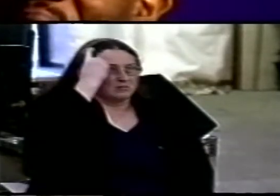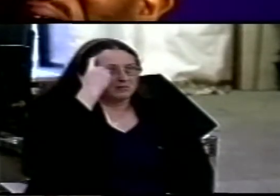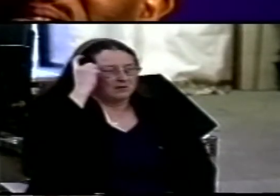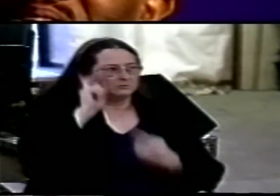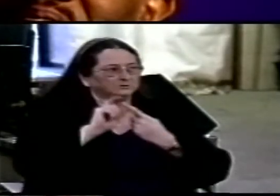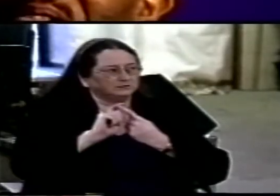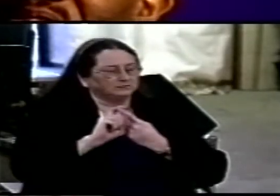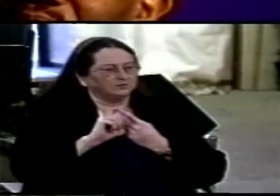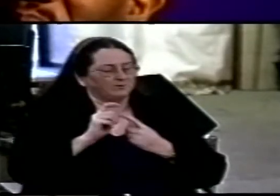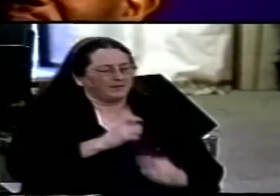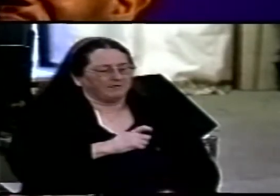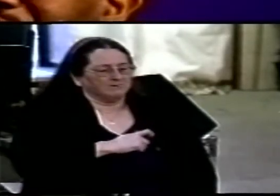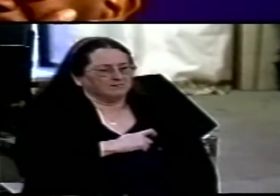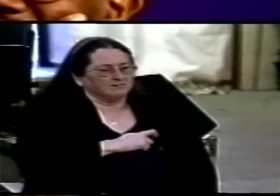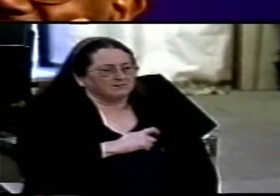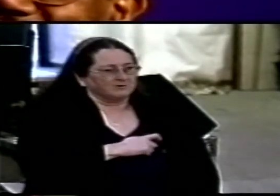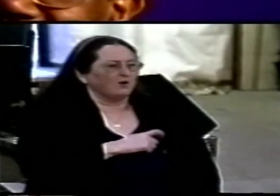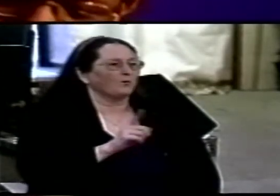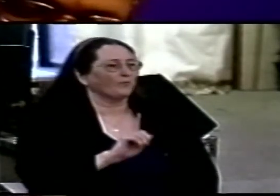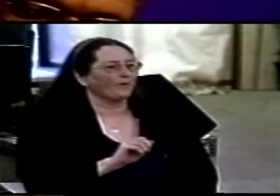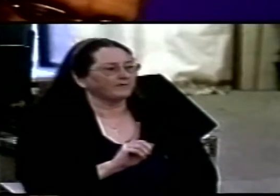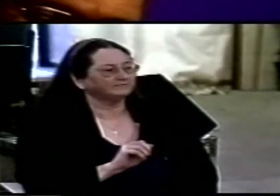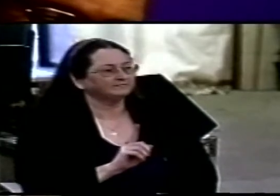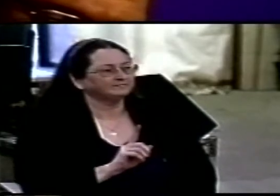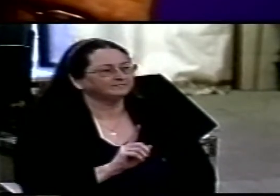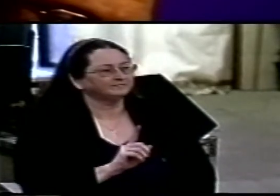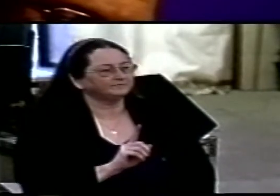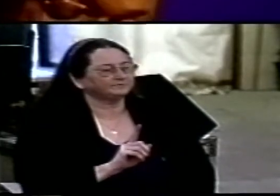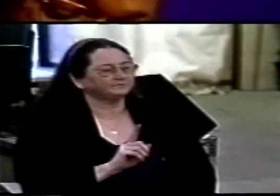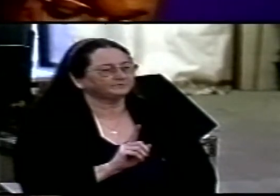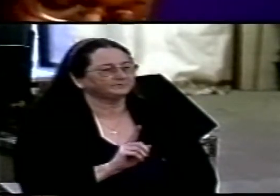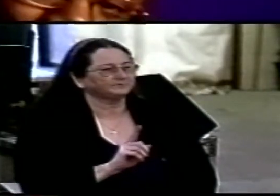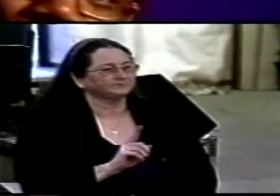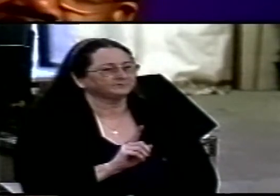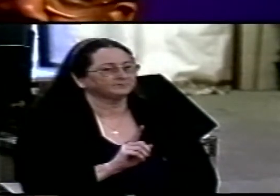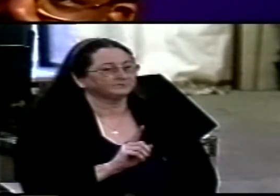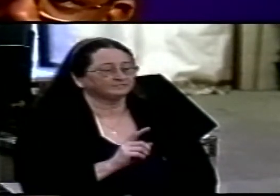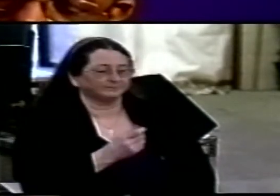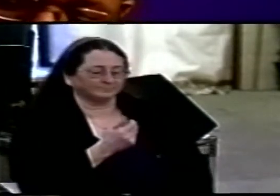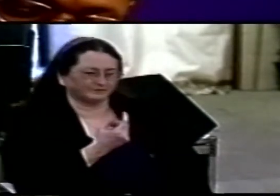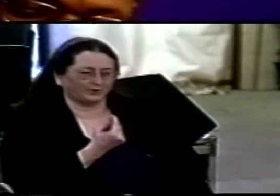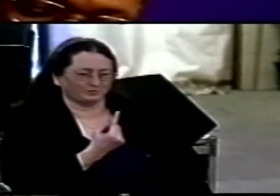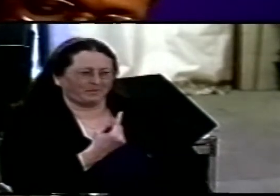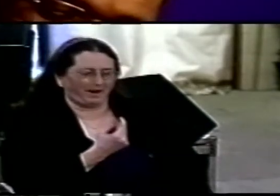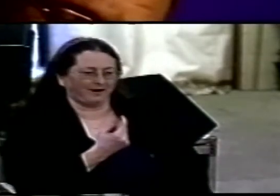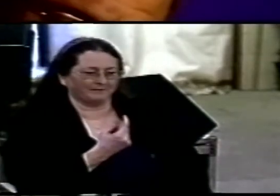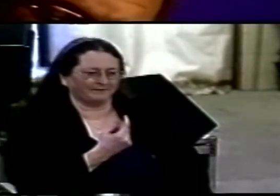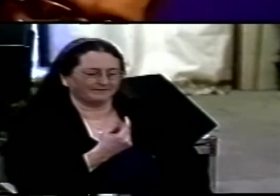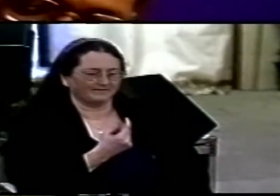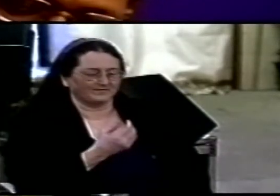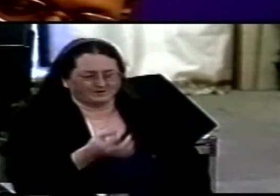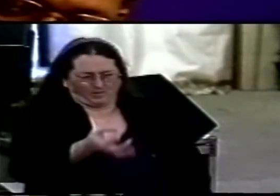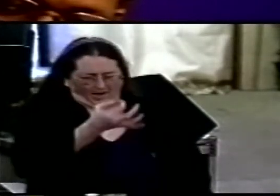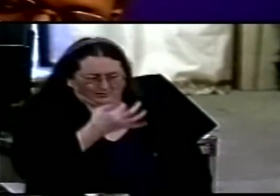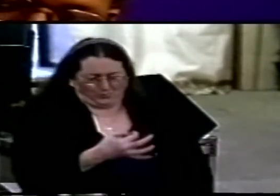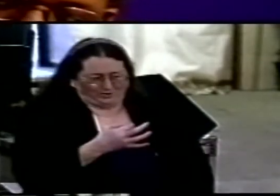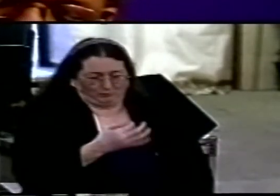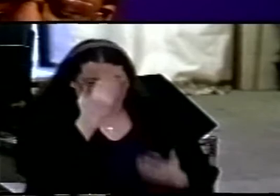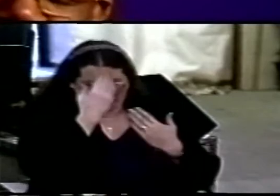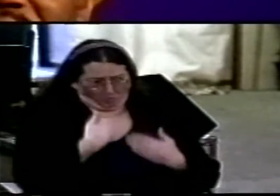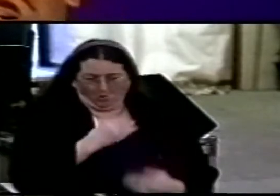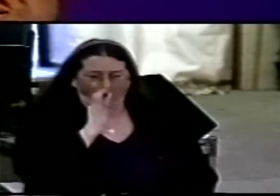mild terror for me if it exists yeah it's probably goofing on a question that's bad enough